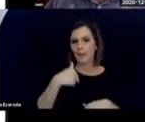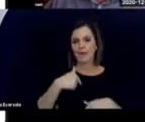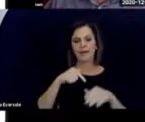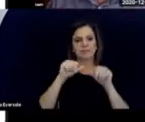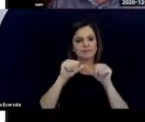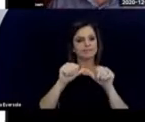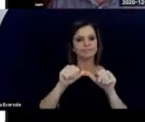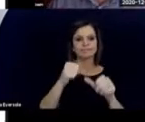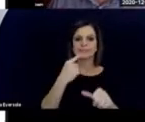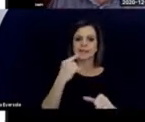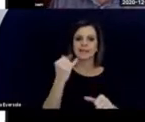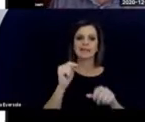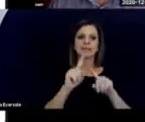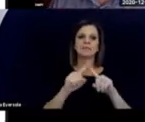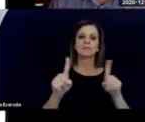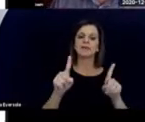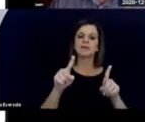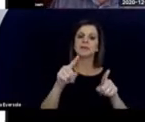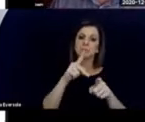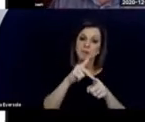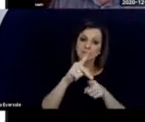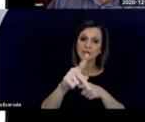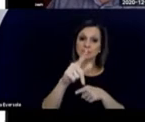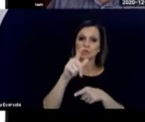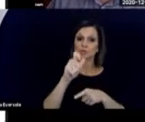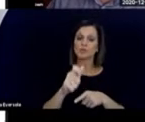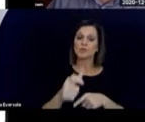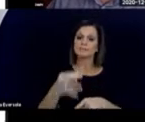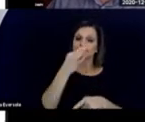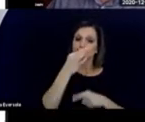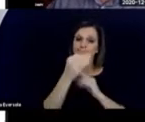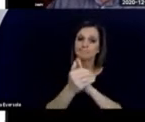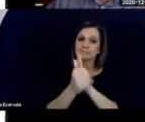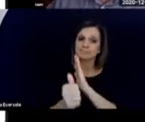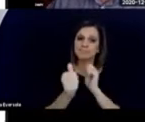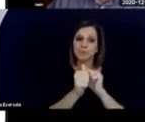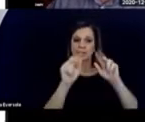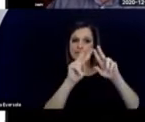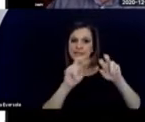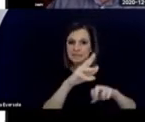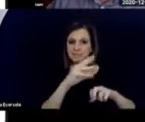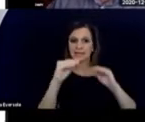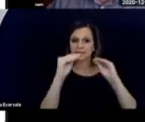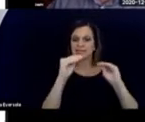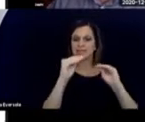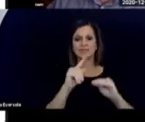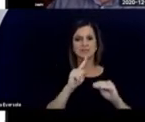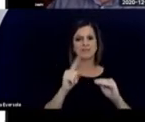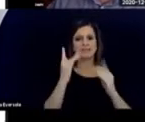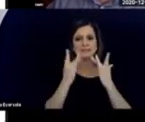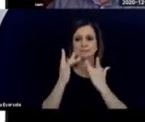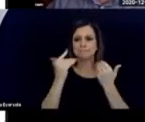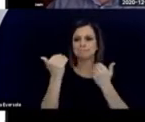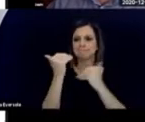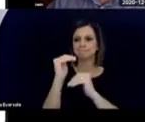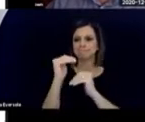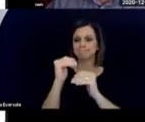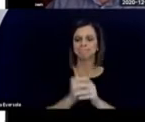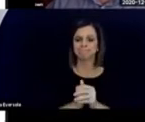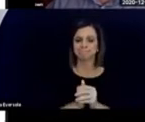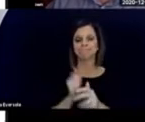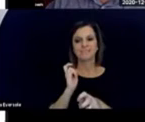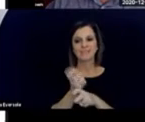I keep saying this, a great scarcity of professionals skilled in assessment and teaching.